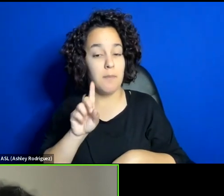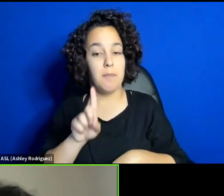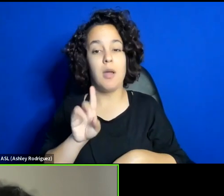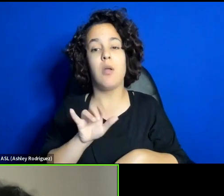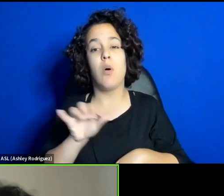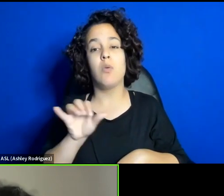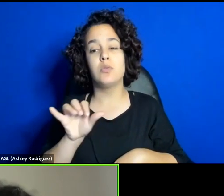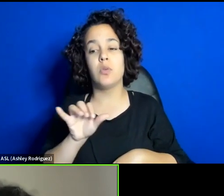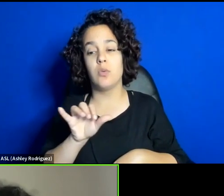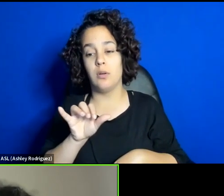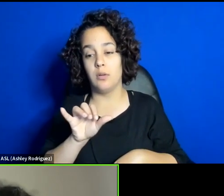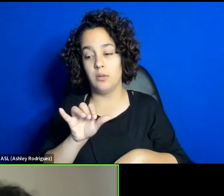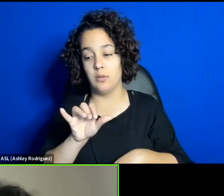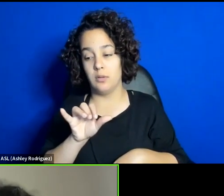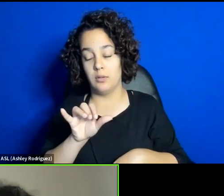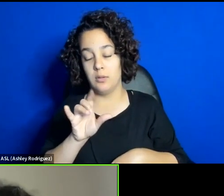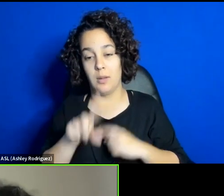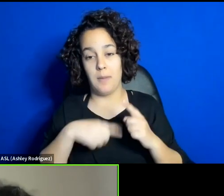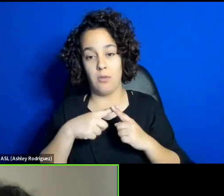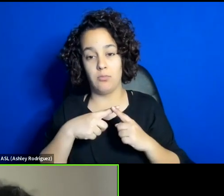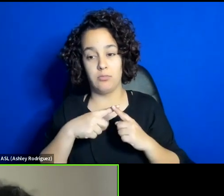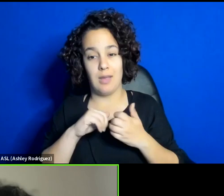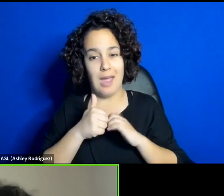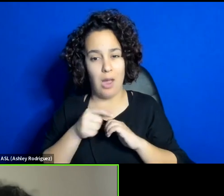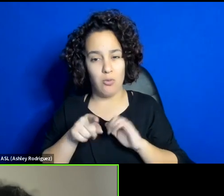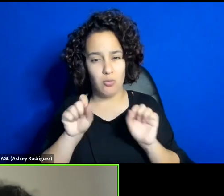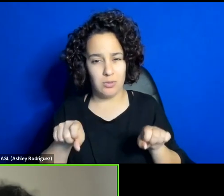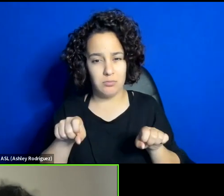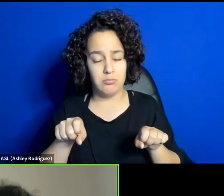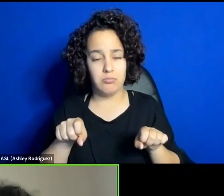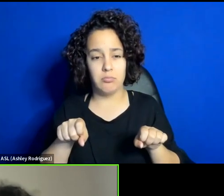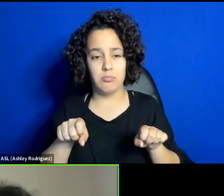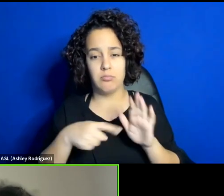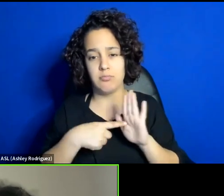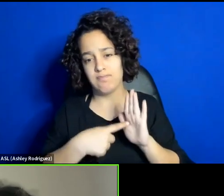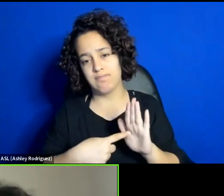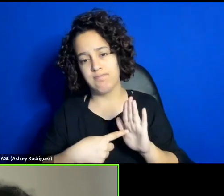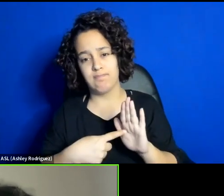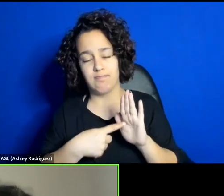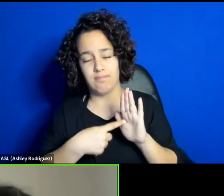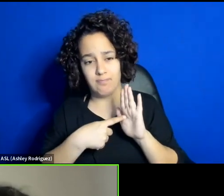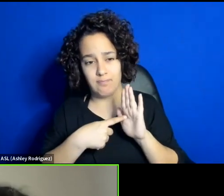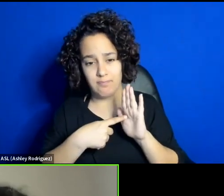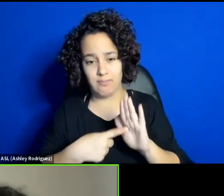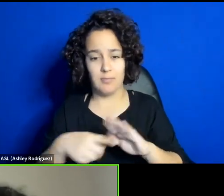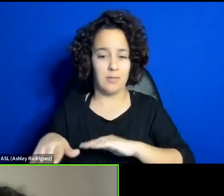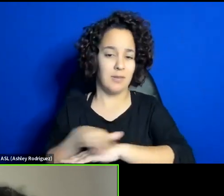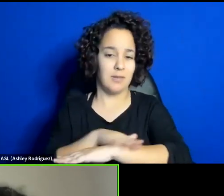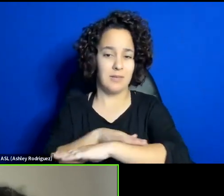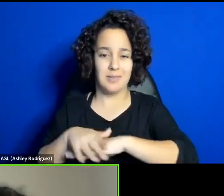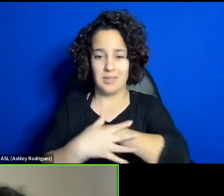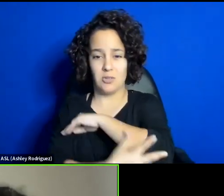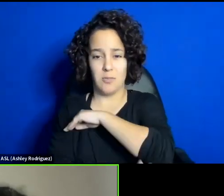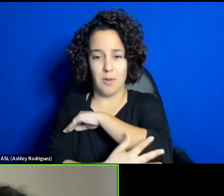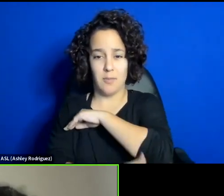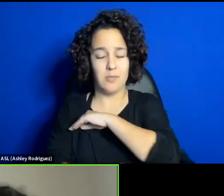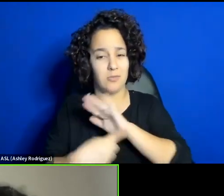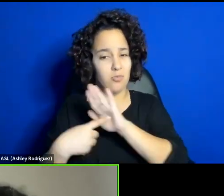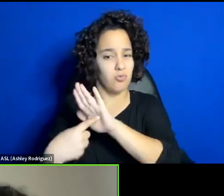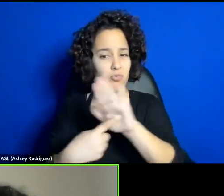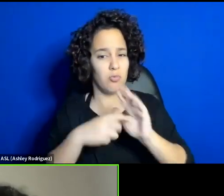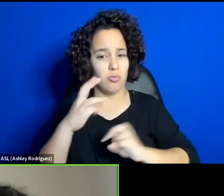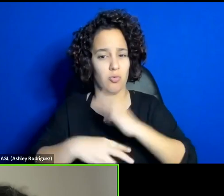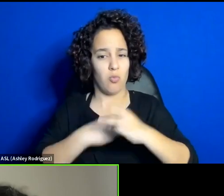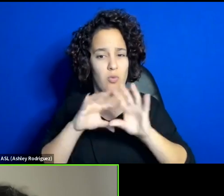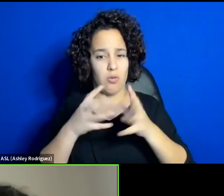also about how you can show this stage of power to the world, how